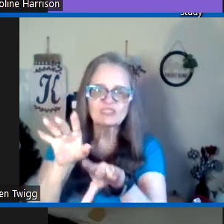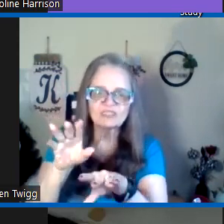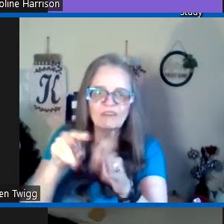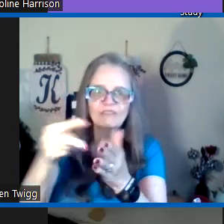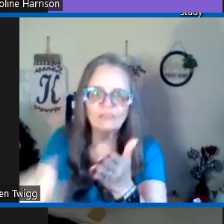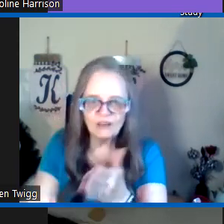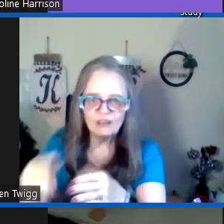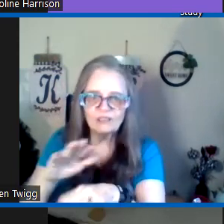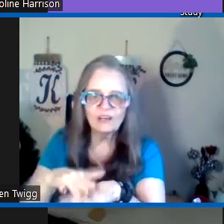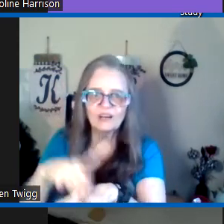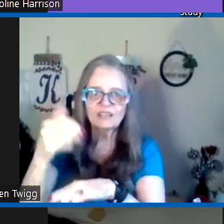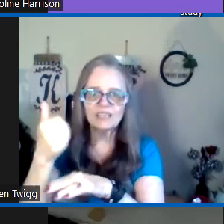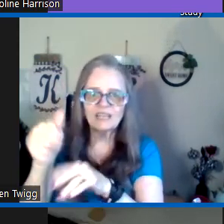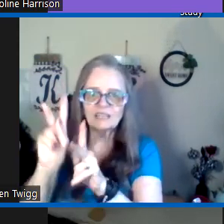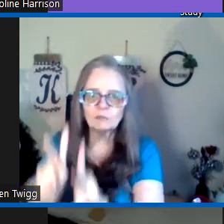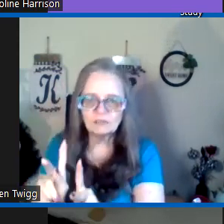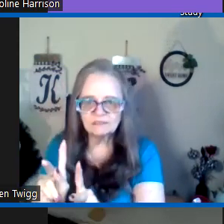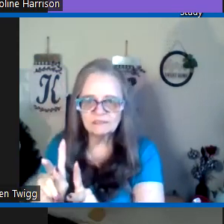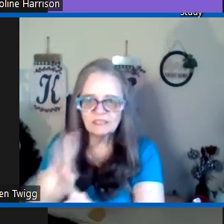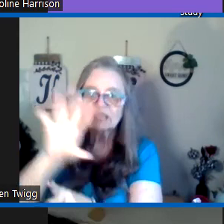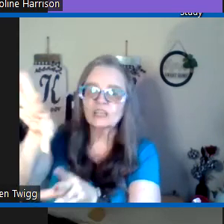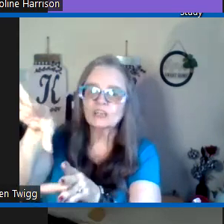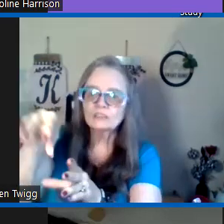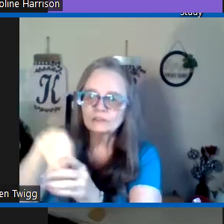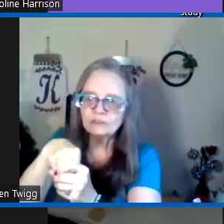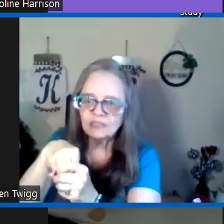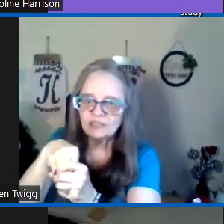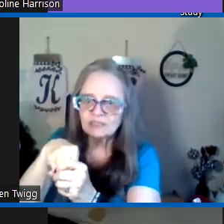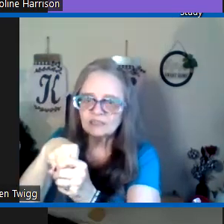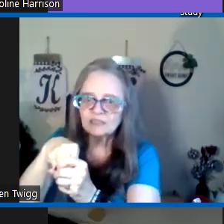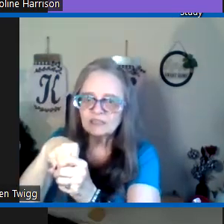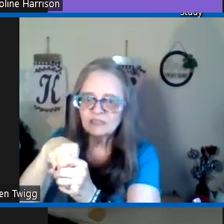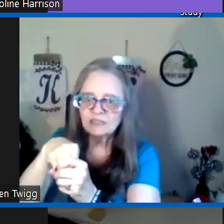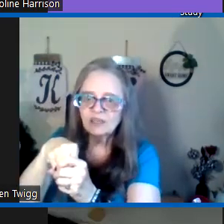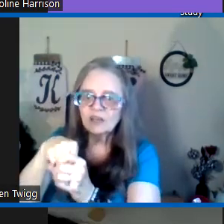curse fall on anyone including